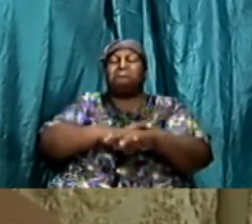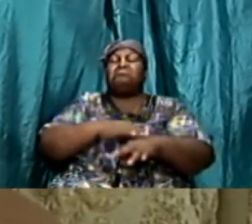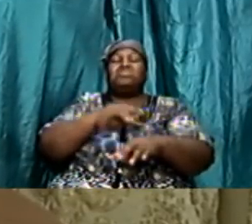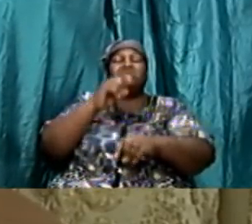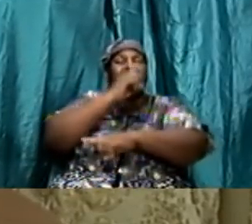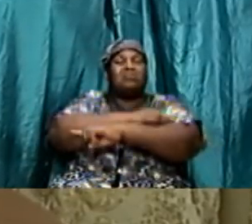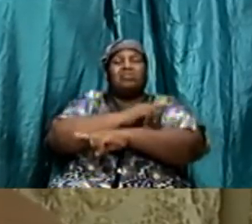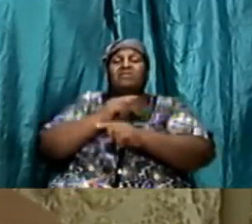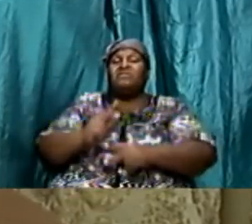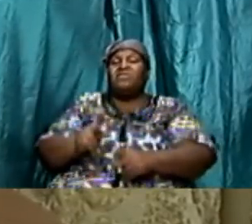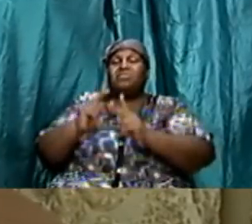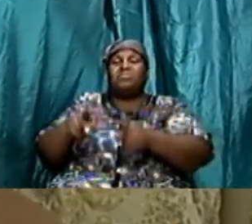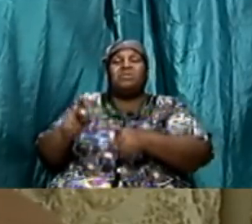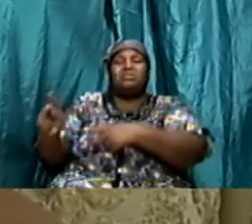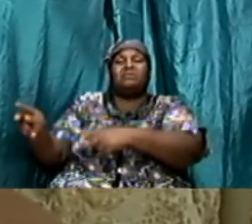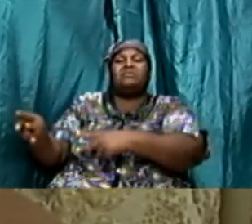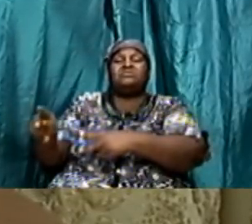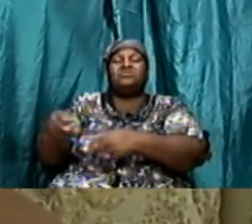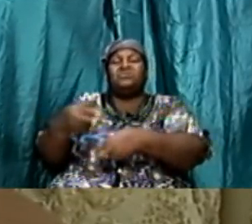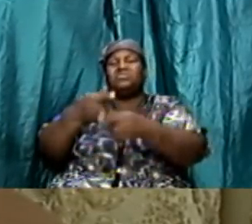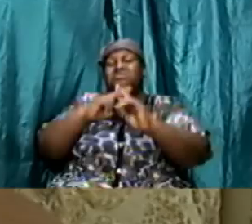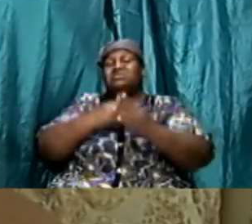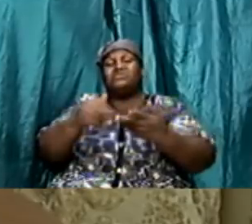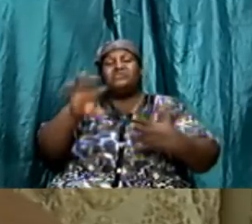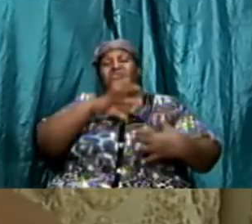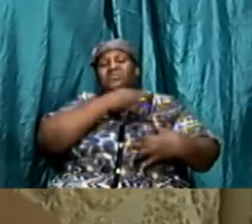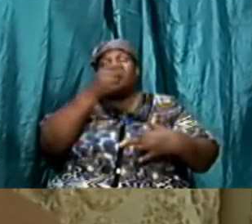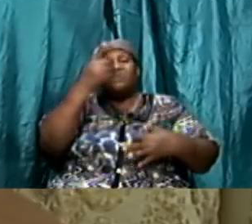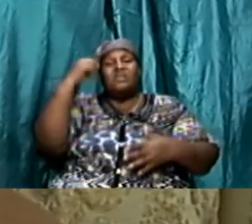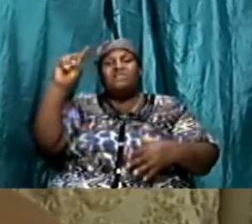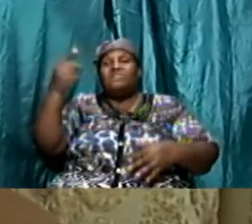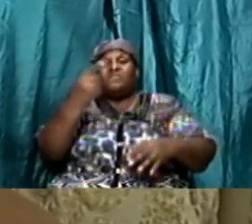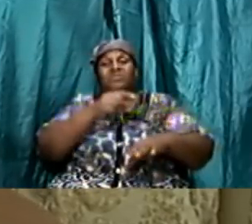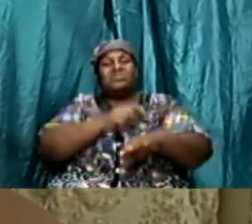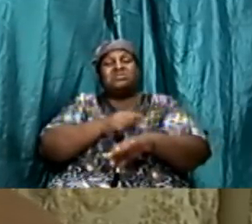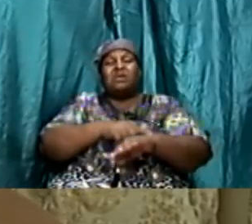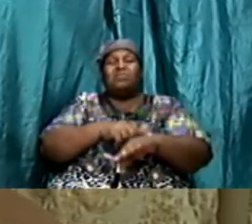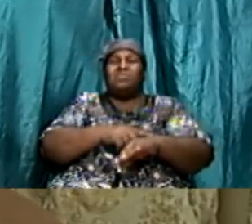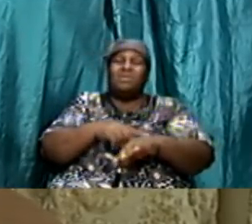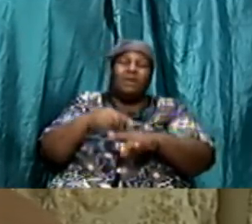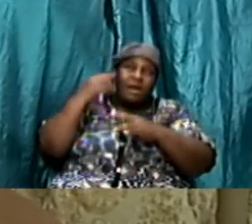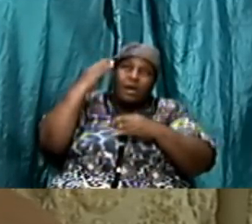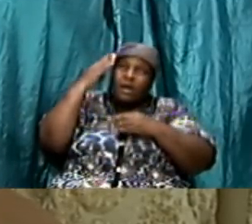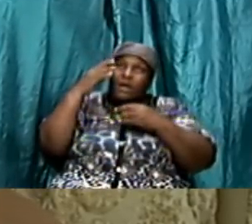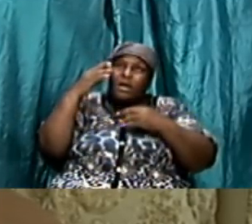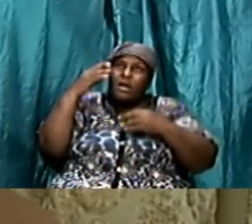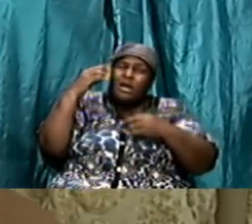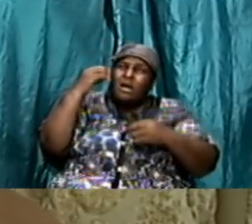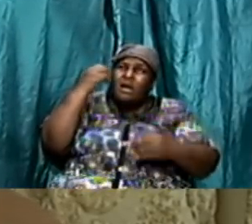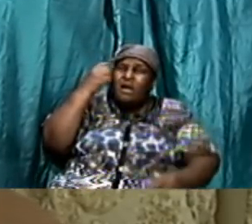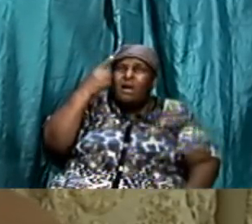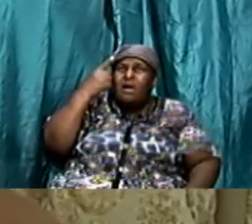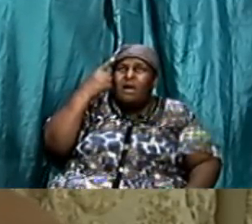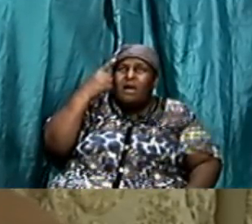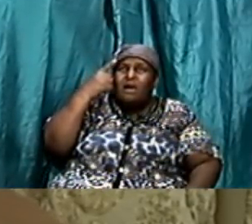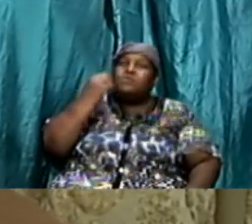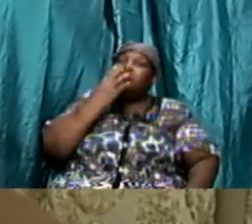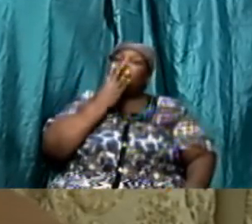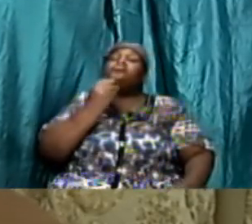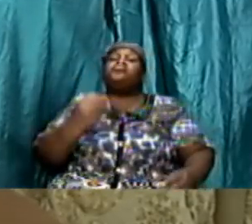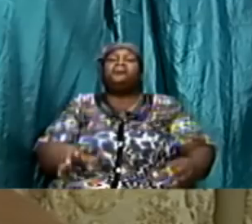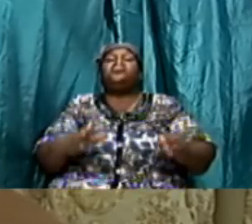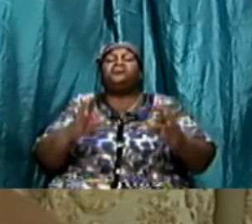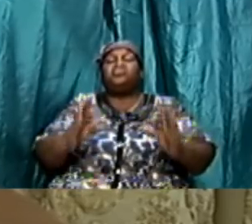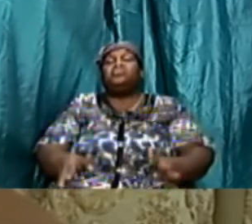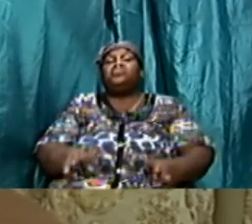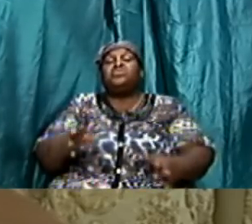got the Holy Ghost for the first time amen and it puzzled the Jews because it was something new for them